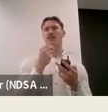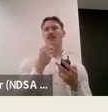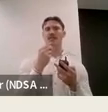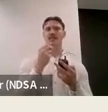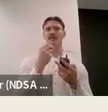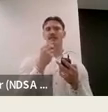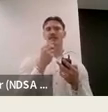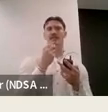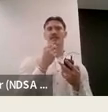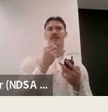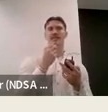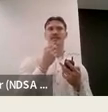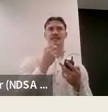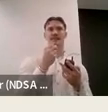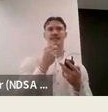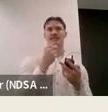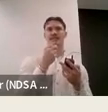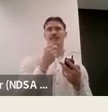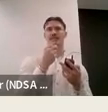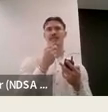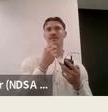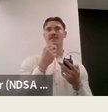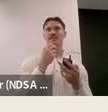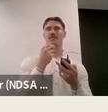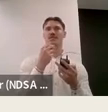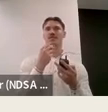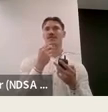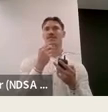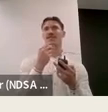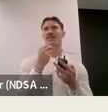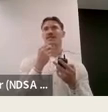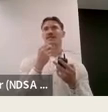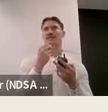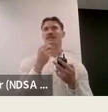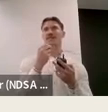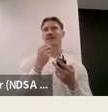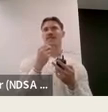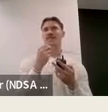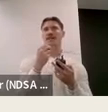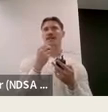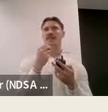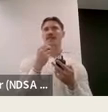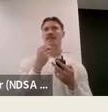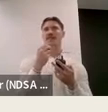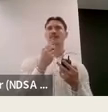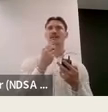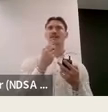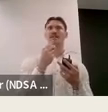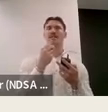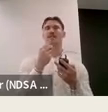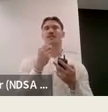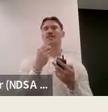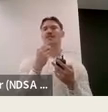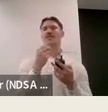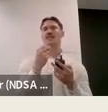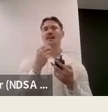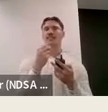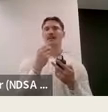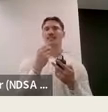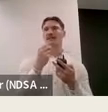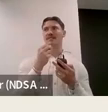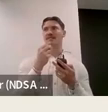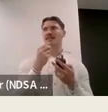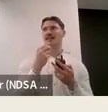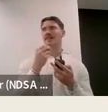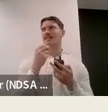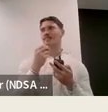whole picture here. And so we look to destigmatise that and tell the experience of disabled students, and the fact that many of them are balancing work, they're balancing medical leads,